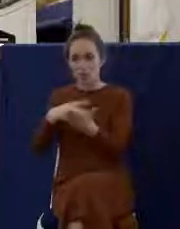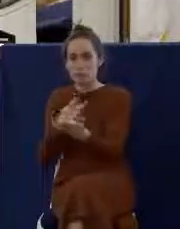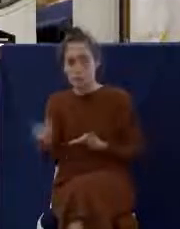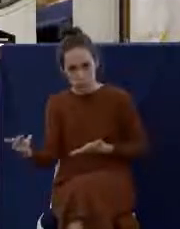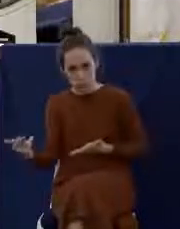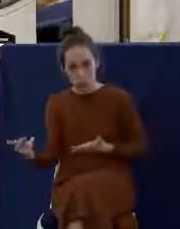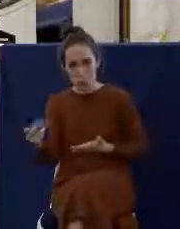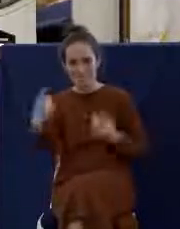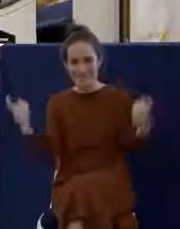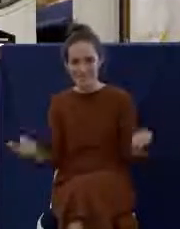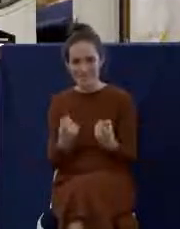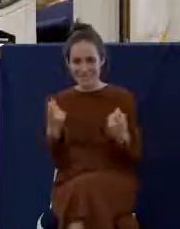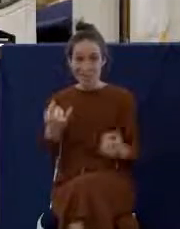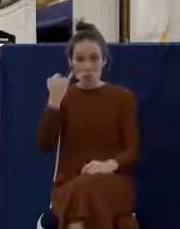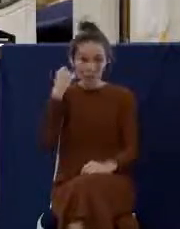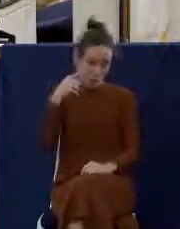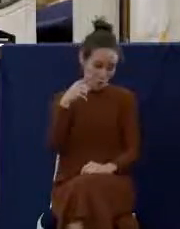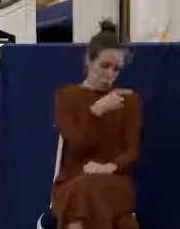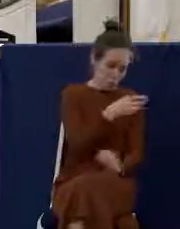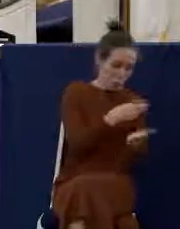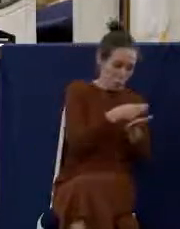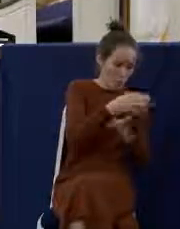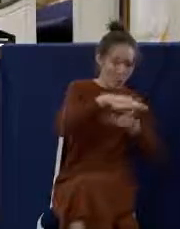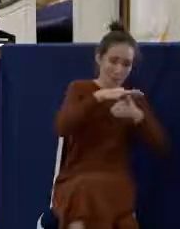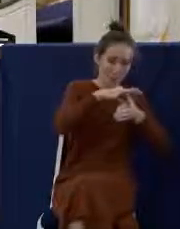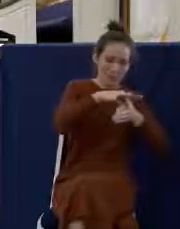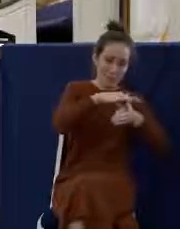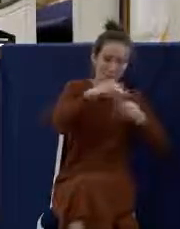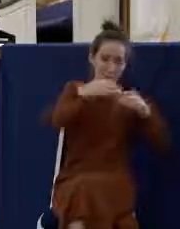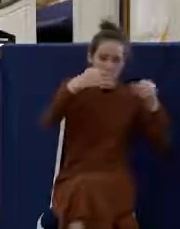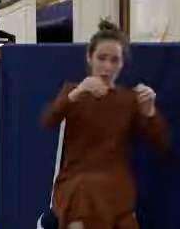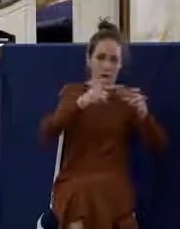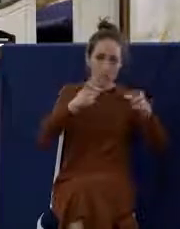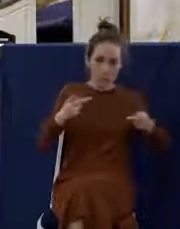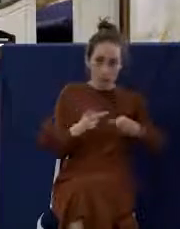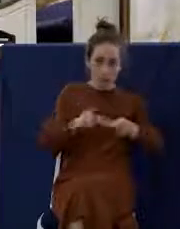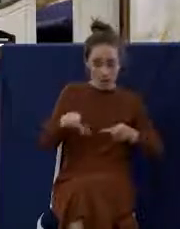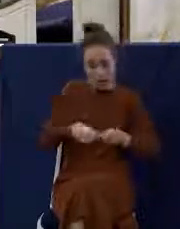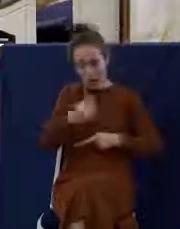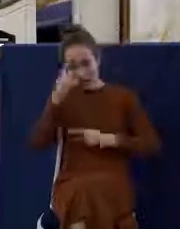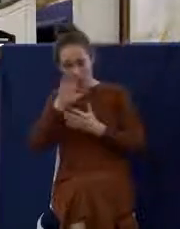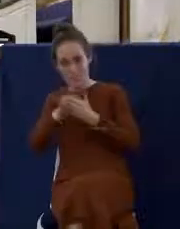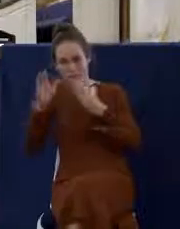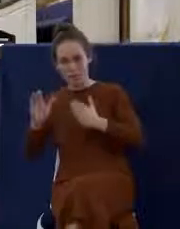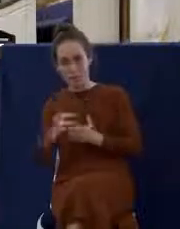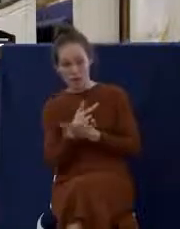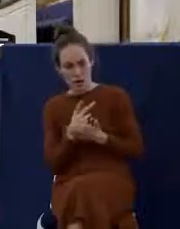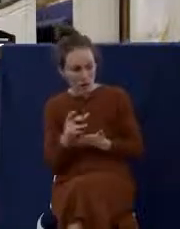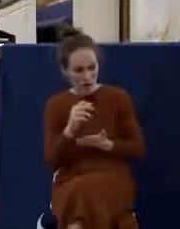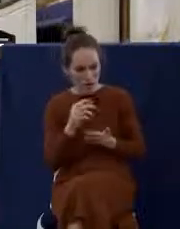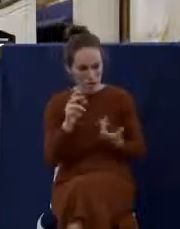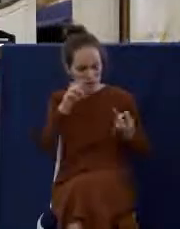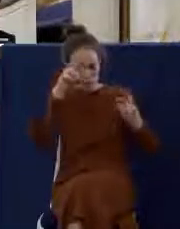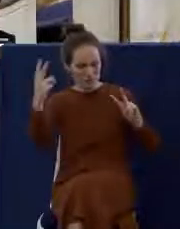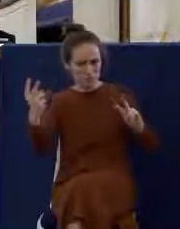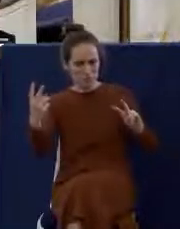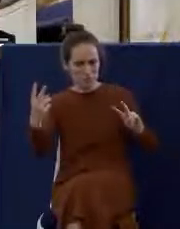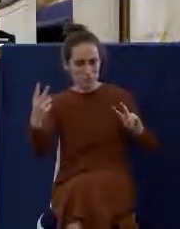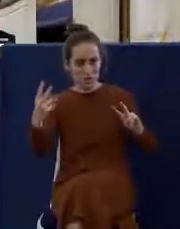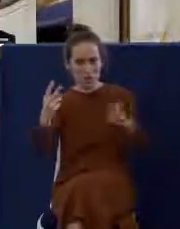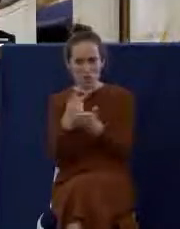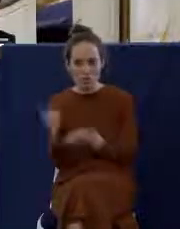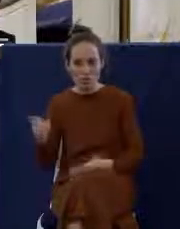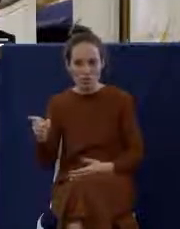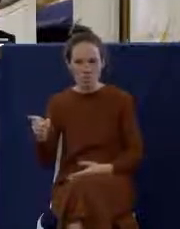marketplace causes another believer to stumble, then don't do it. Look in chapter 8, look in verse 9. But take heed lest by any